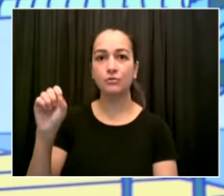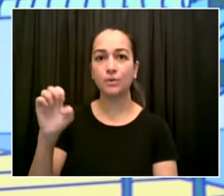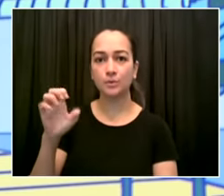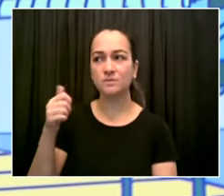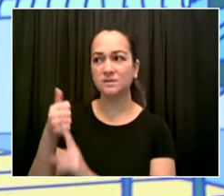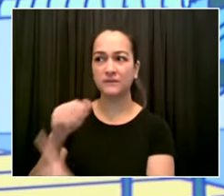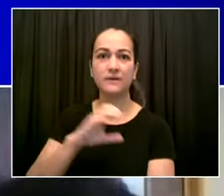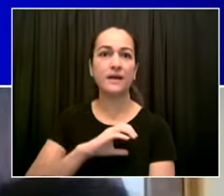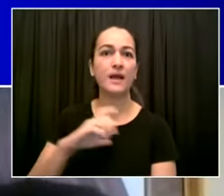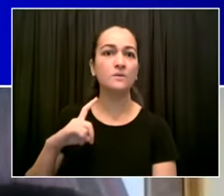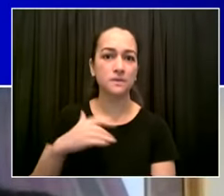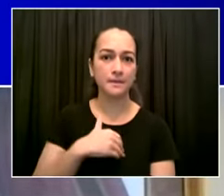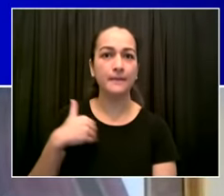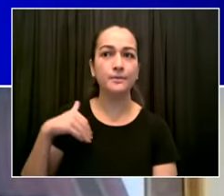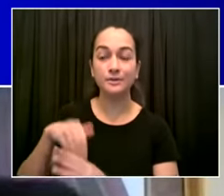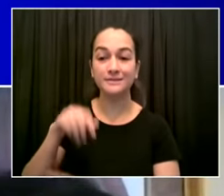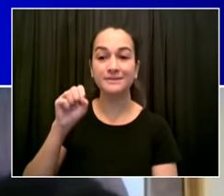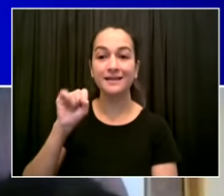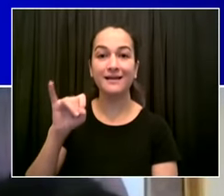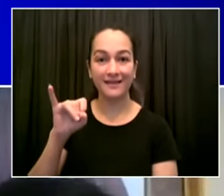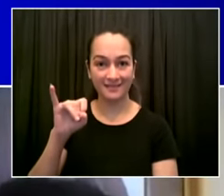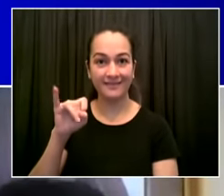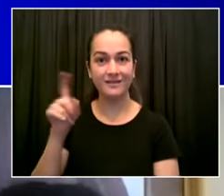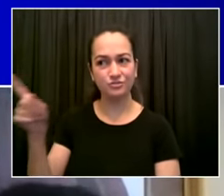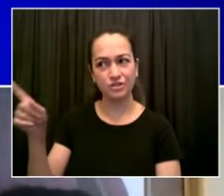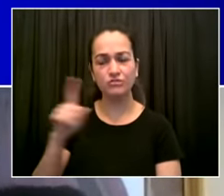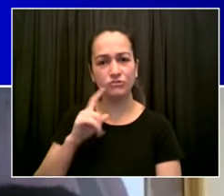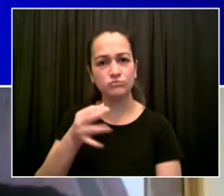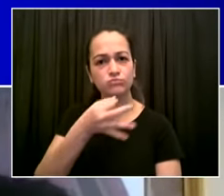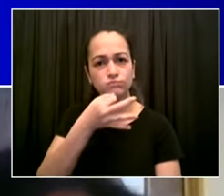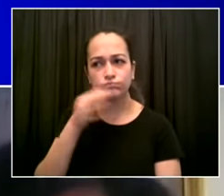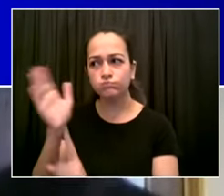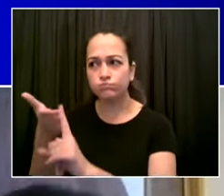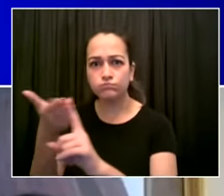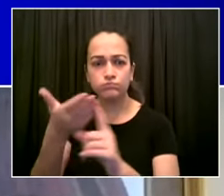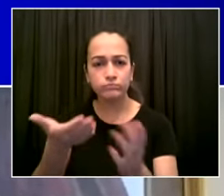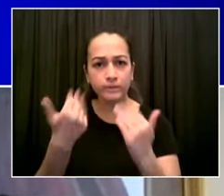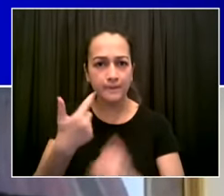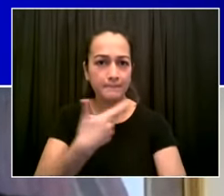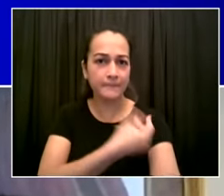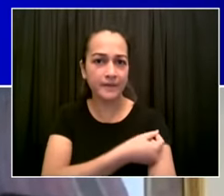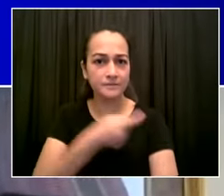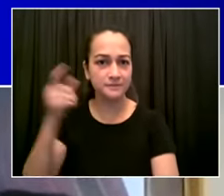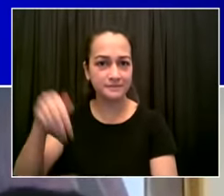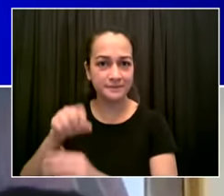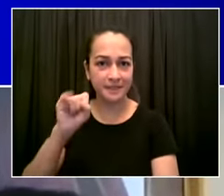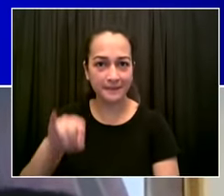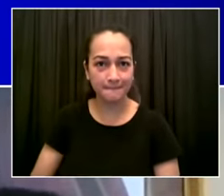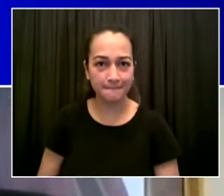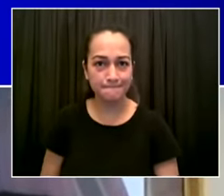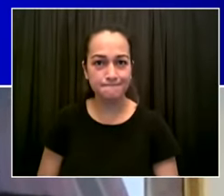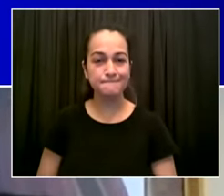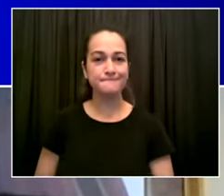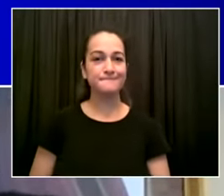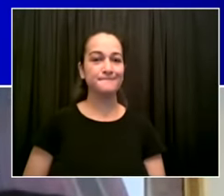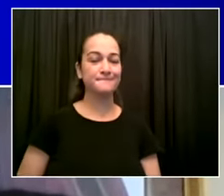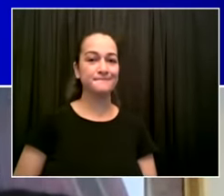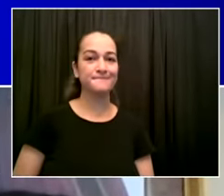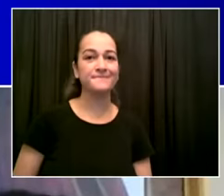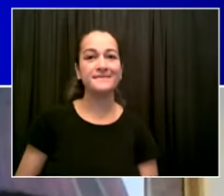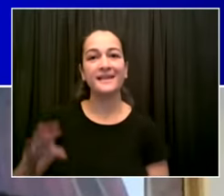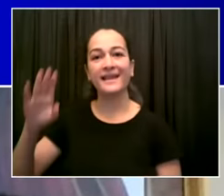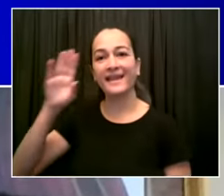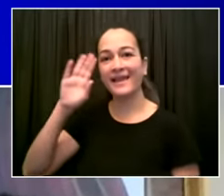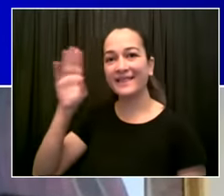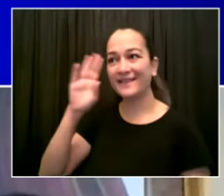good morning mayor and welcome to your second day on staten island it's going to be even better than the first